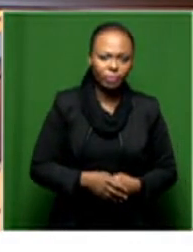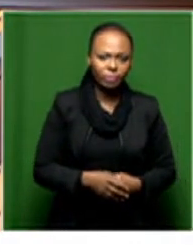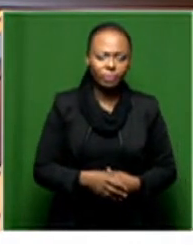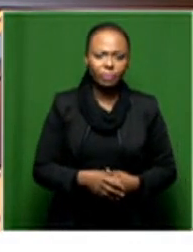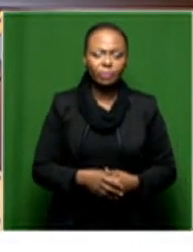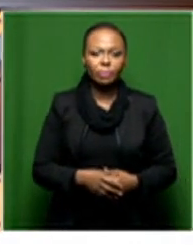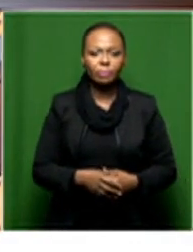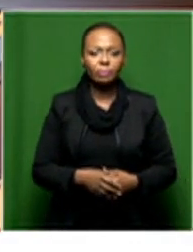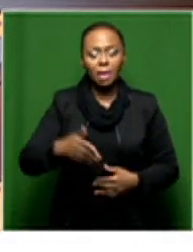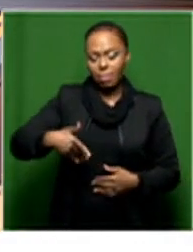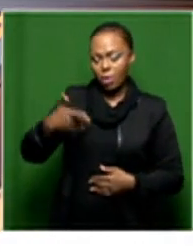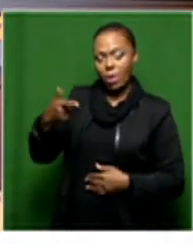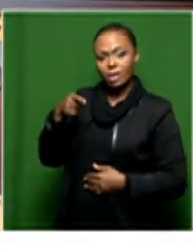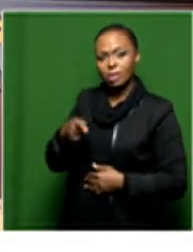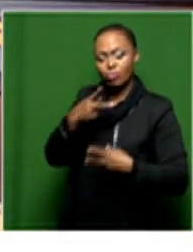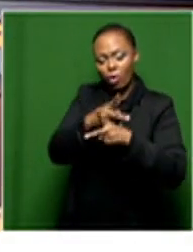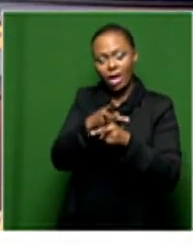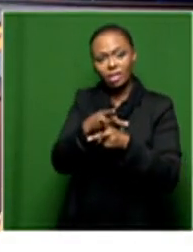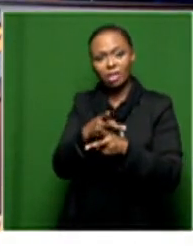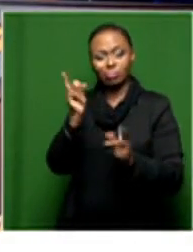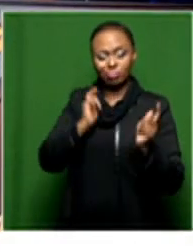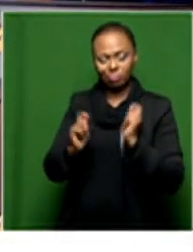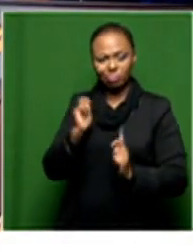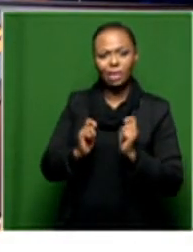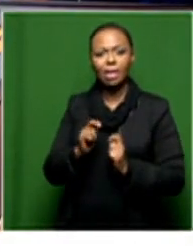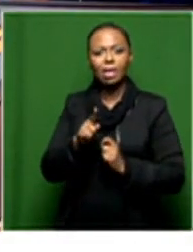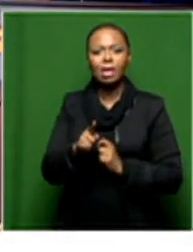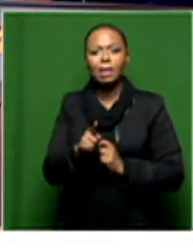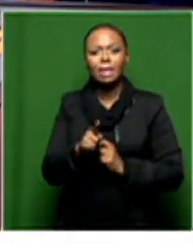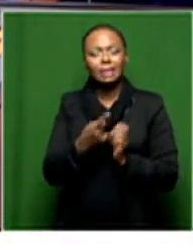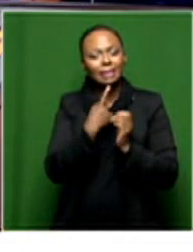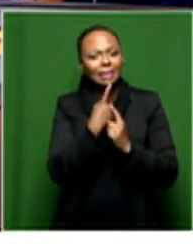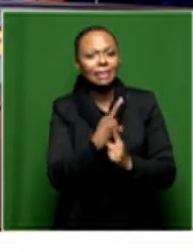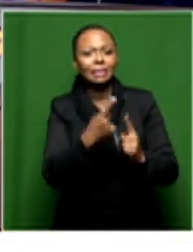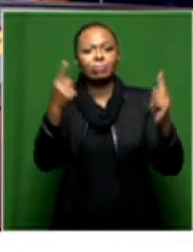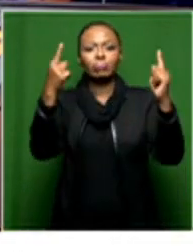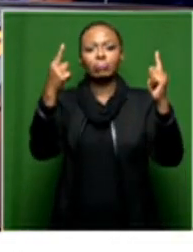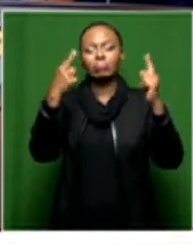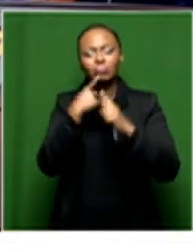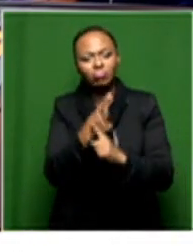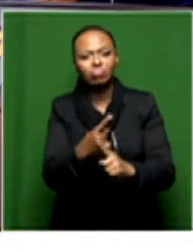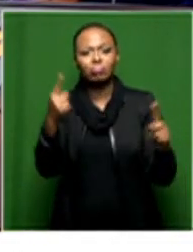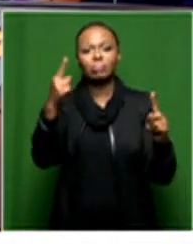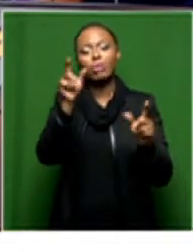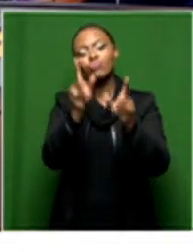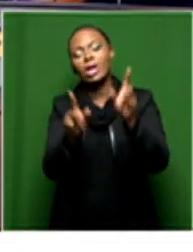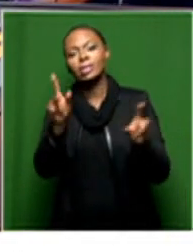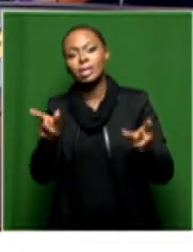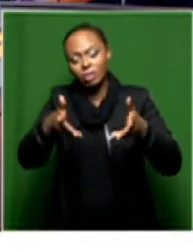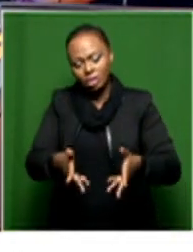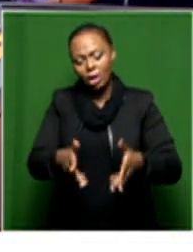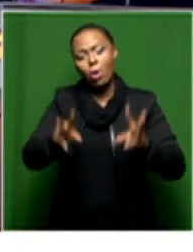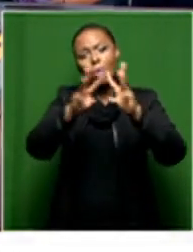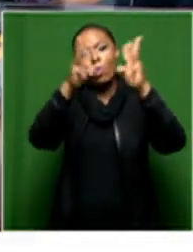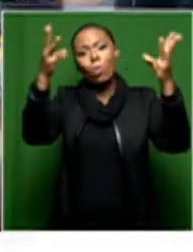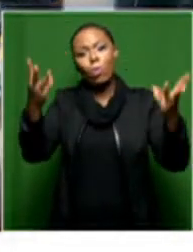I want the production to speak louder and to tell each and every human being around the world